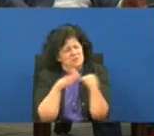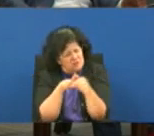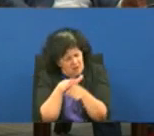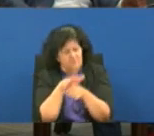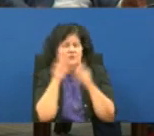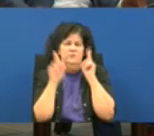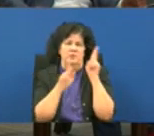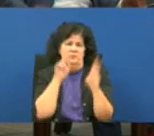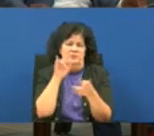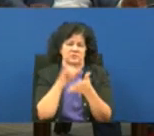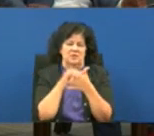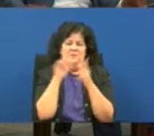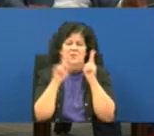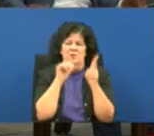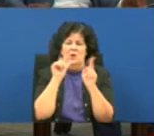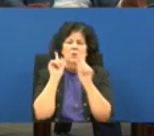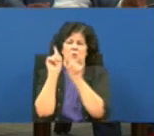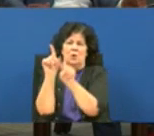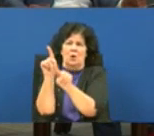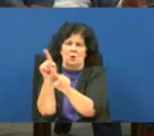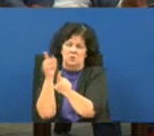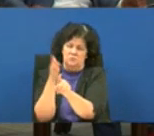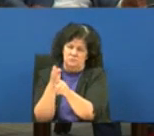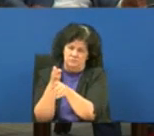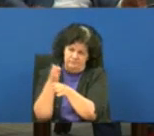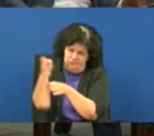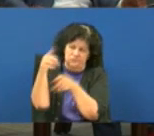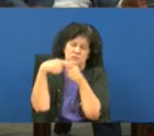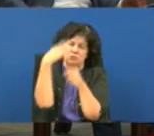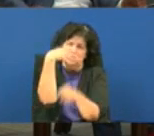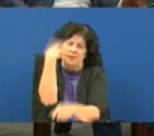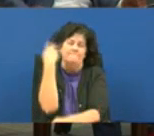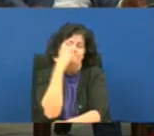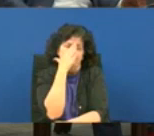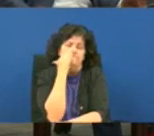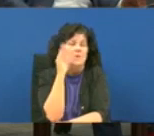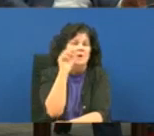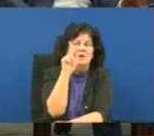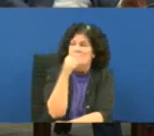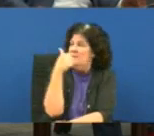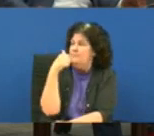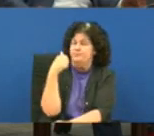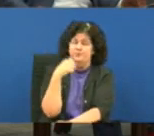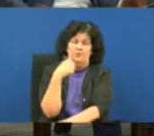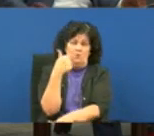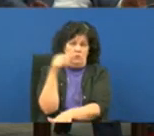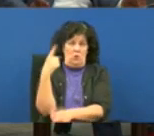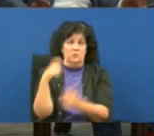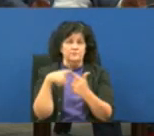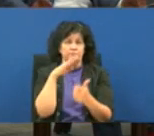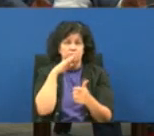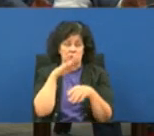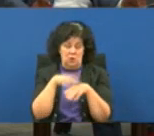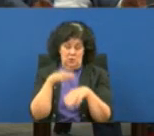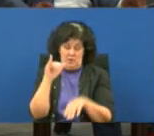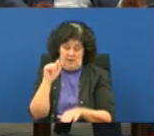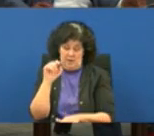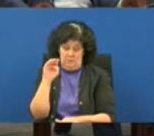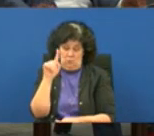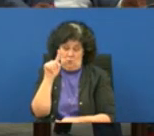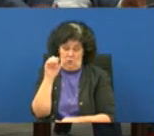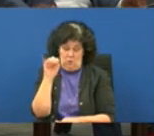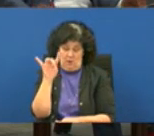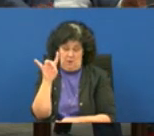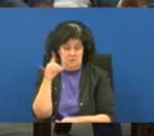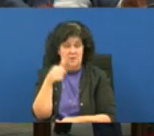aren't ending up in that jail unnecessarily thank you very much is there anyone else here wishing to speak on item 108 anyone else